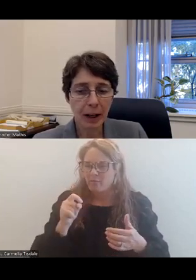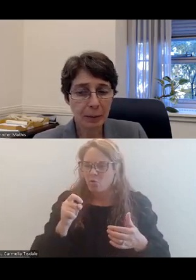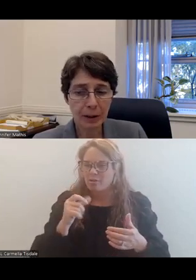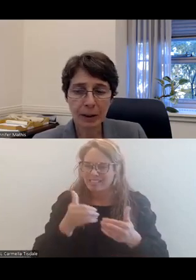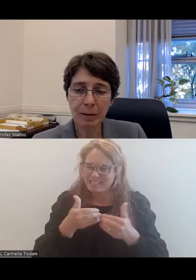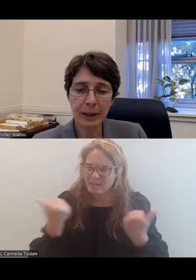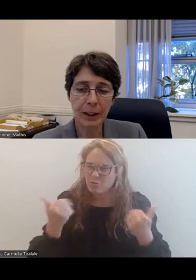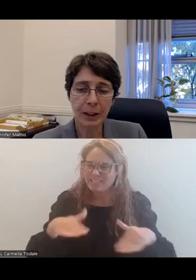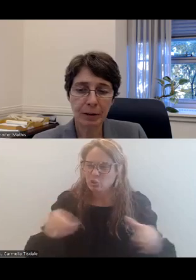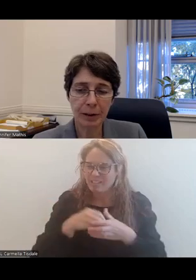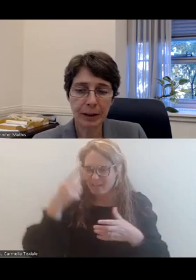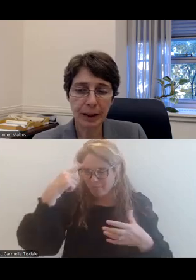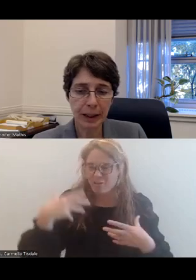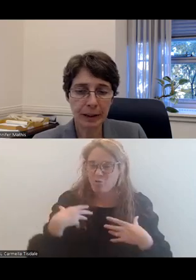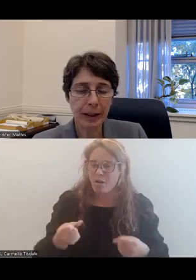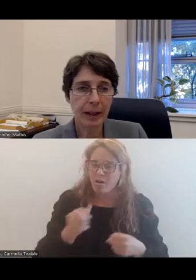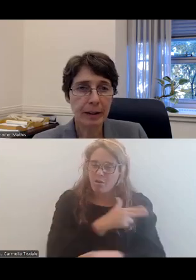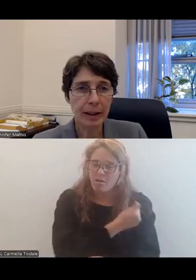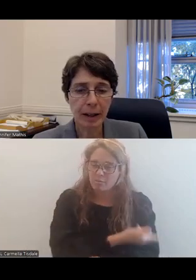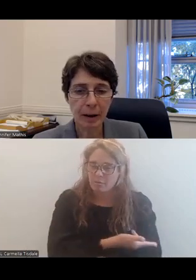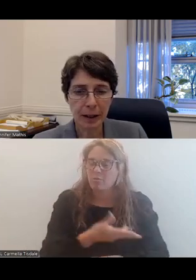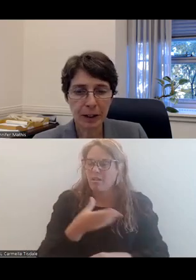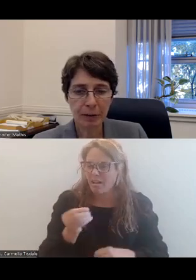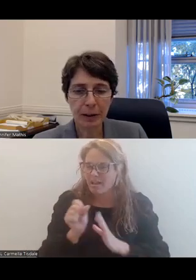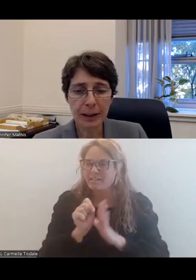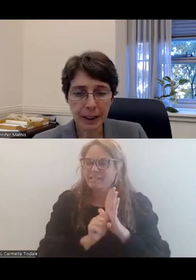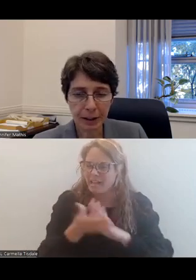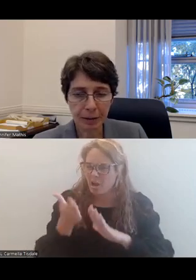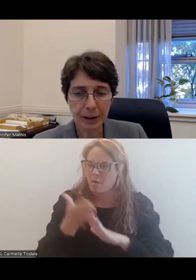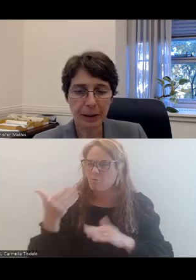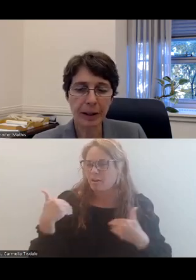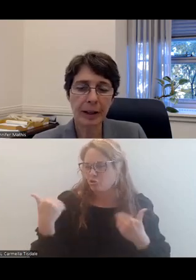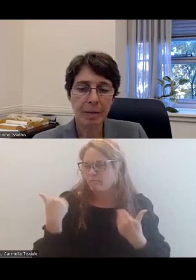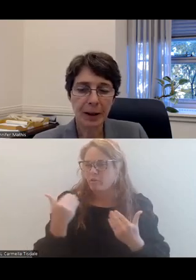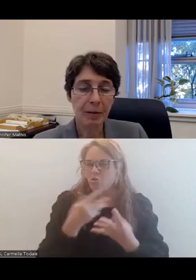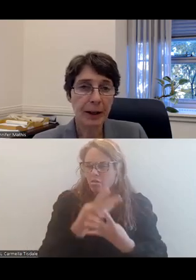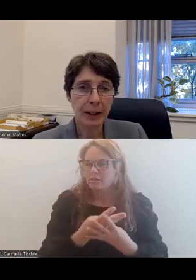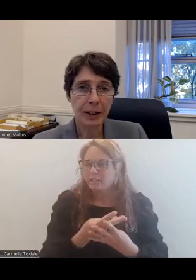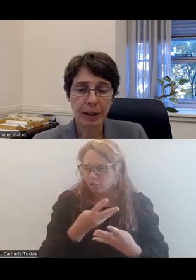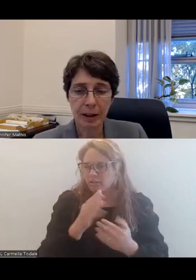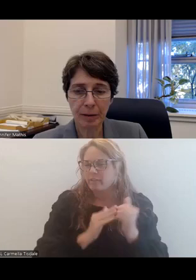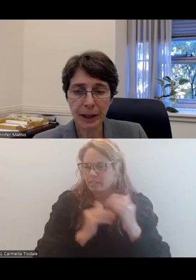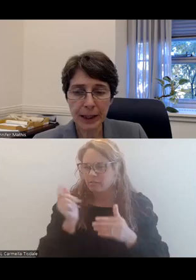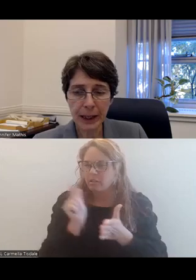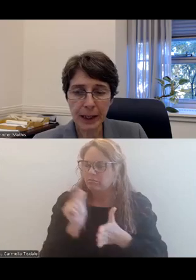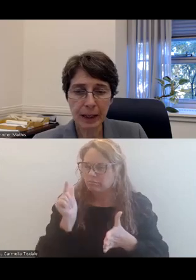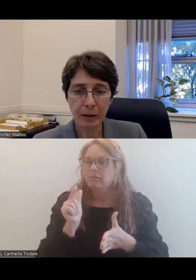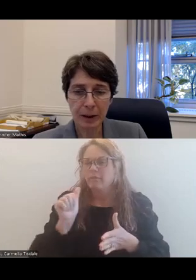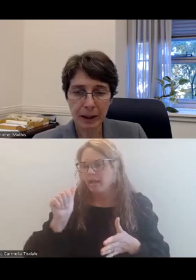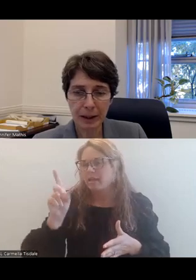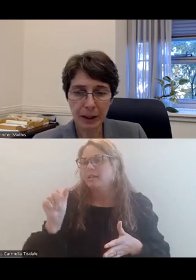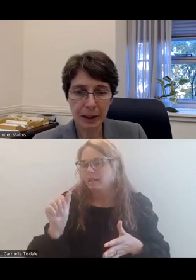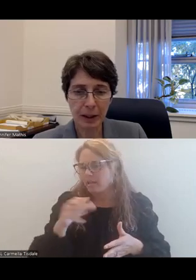in hospitals, residential facilities, and a state-operated juvenile detention facilities, in violation of the ADA